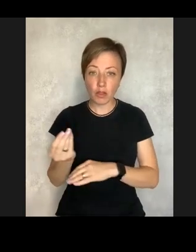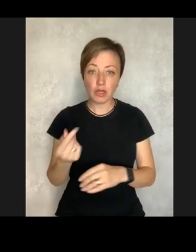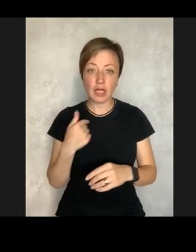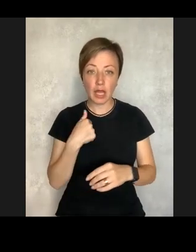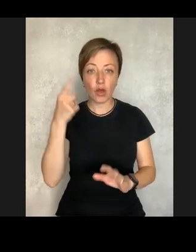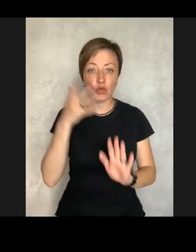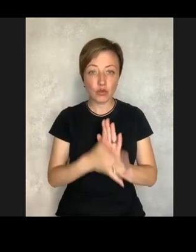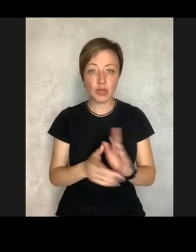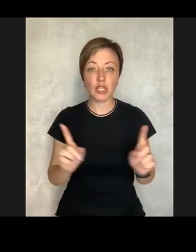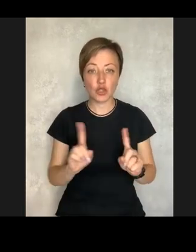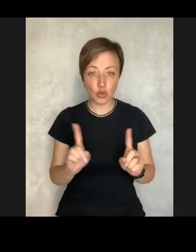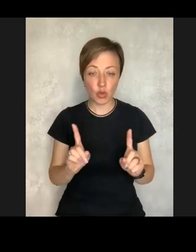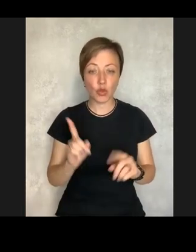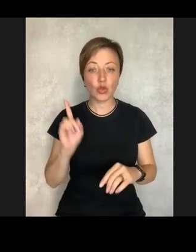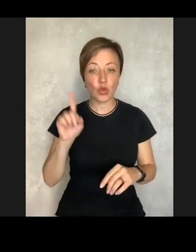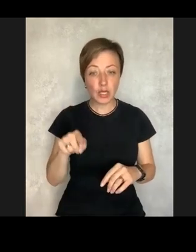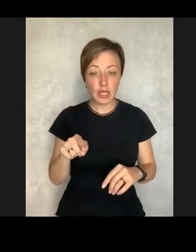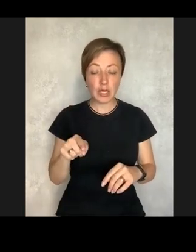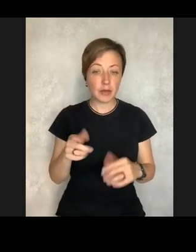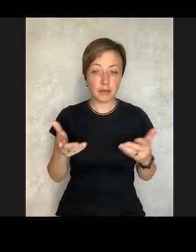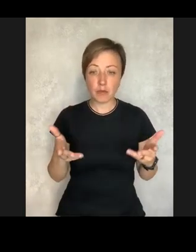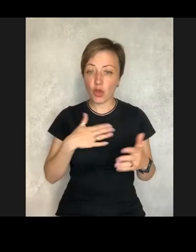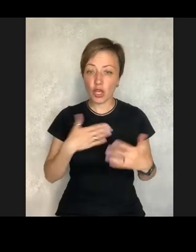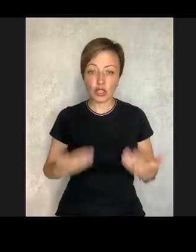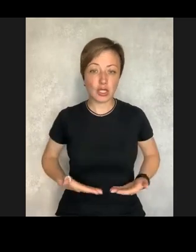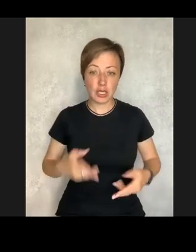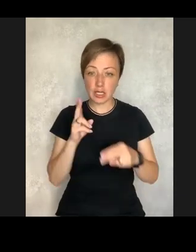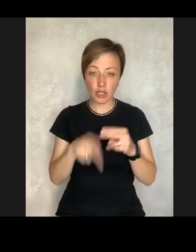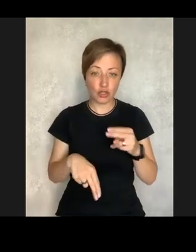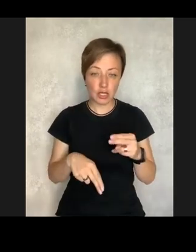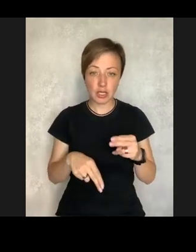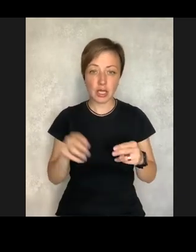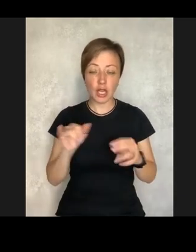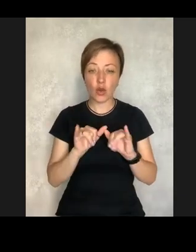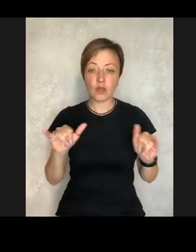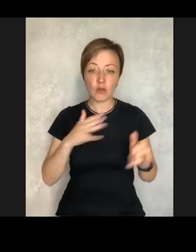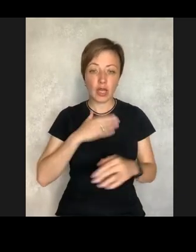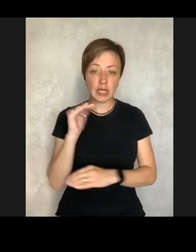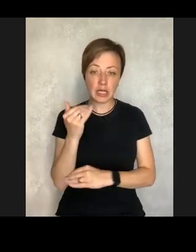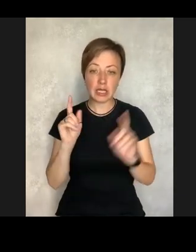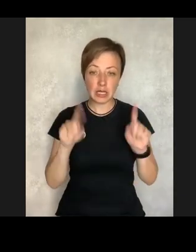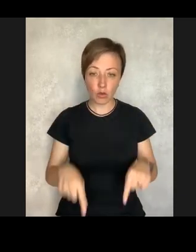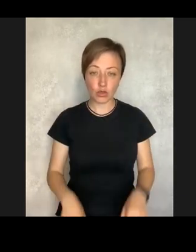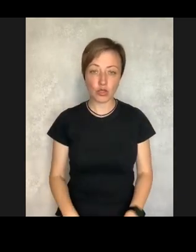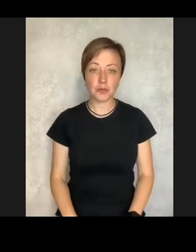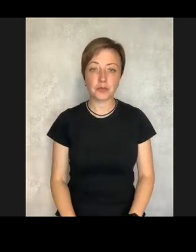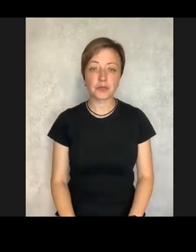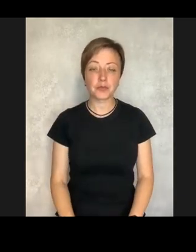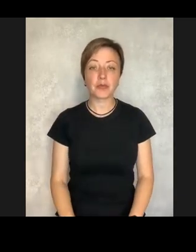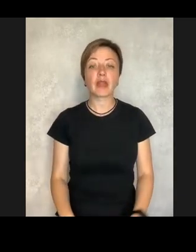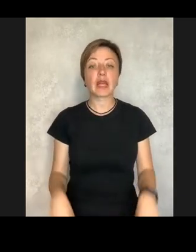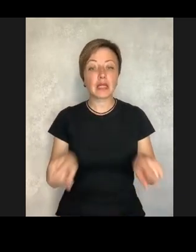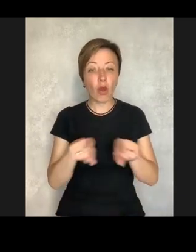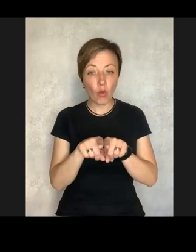and the possibility to pay for it all, because I realized this is when my life was going to stop and the development of my